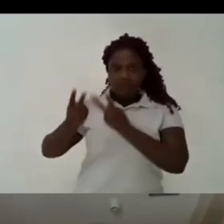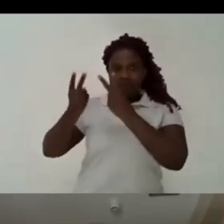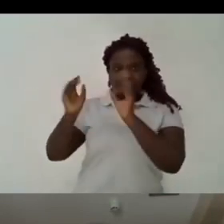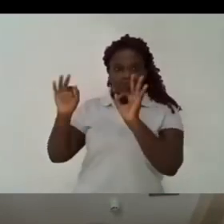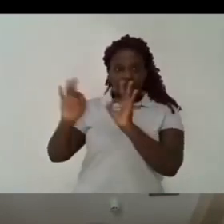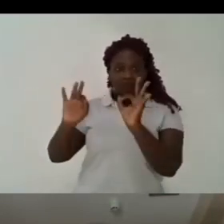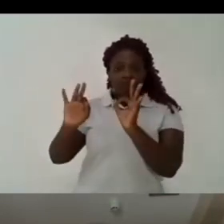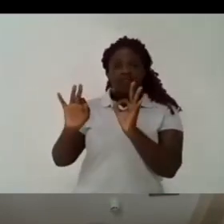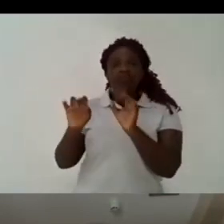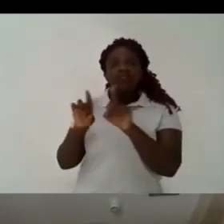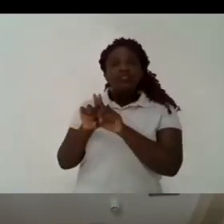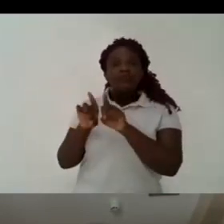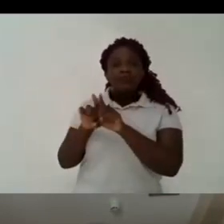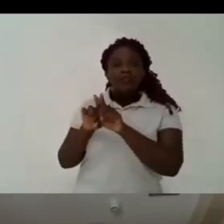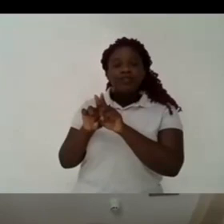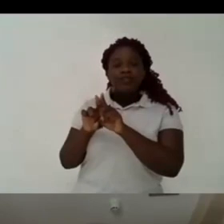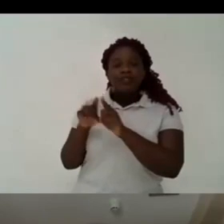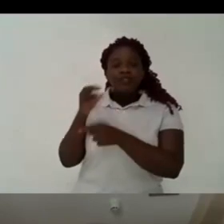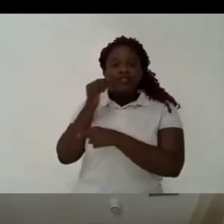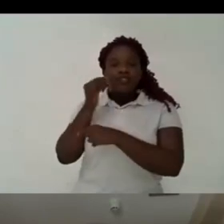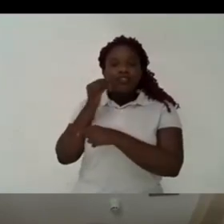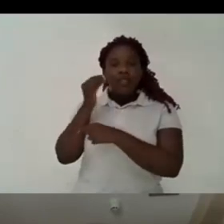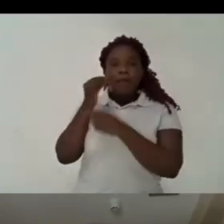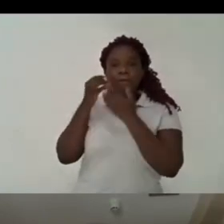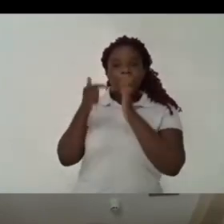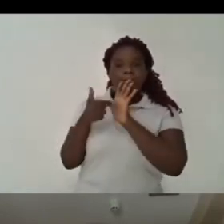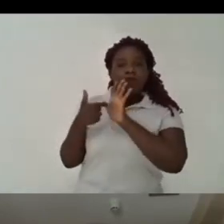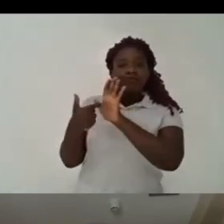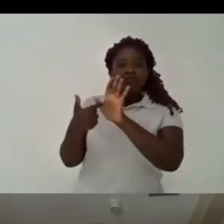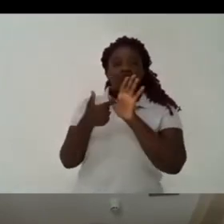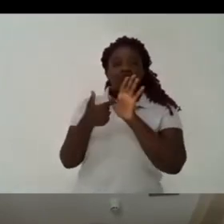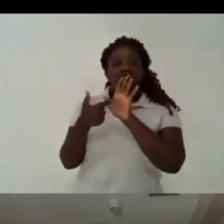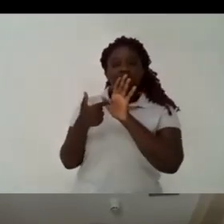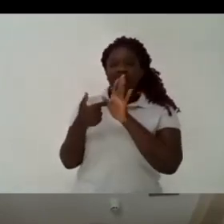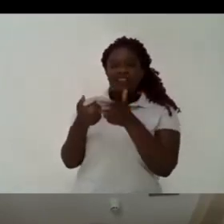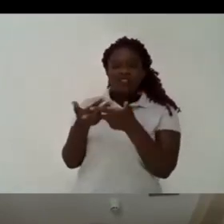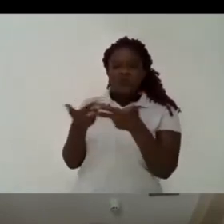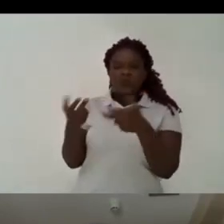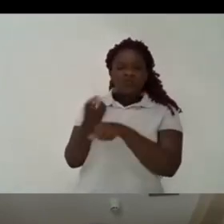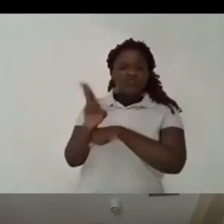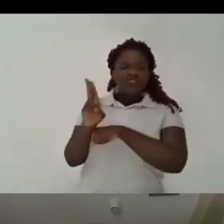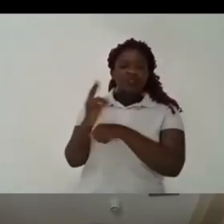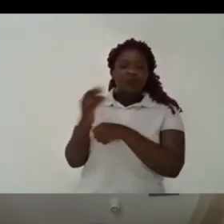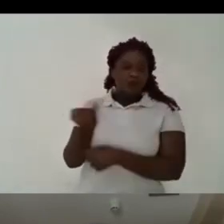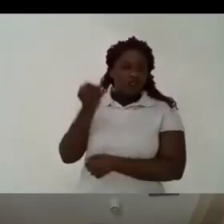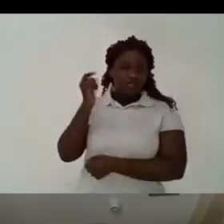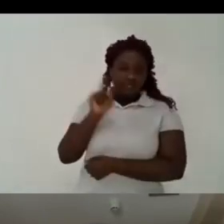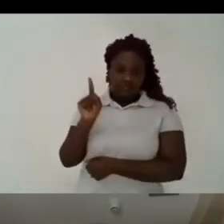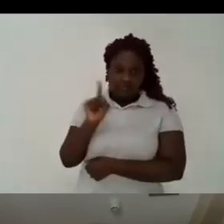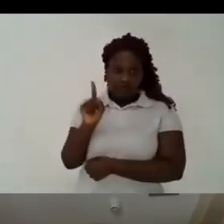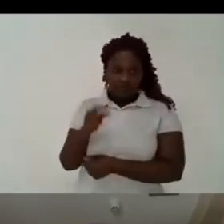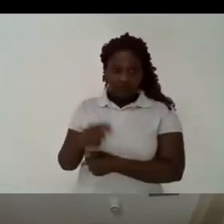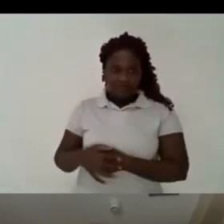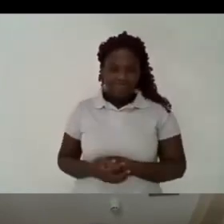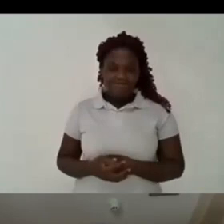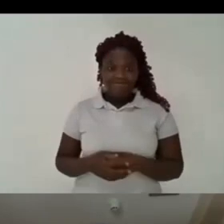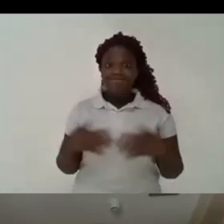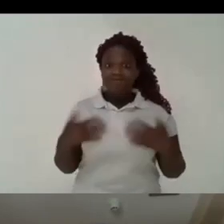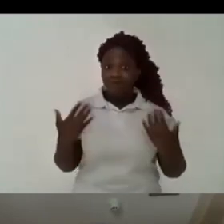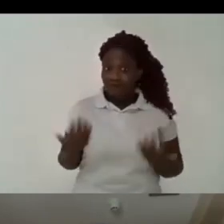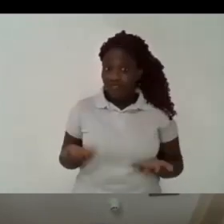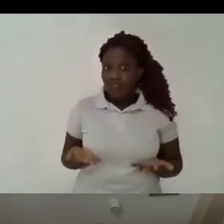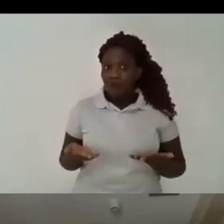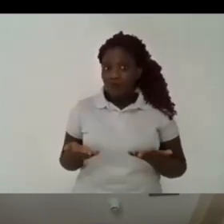bolsonaro is trying to disqualify the university and convey this idea that nothing is important the